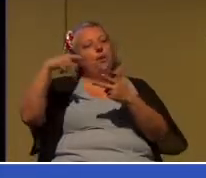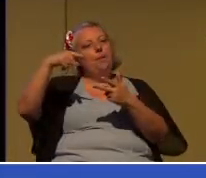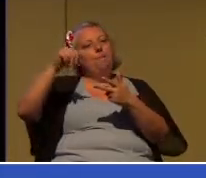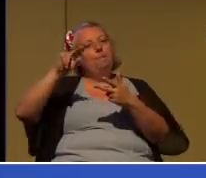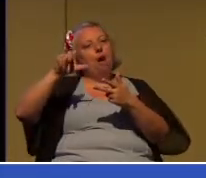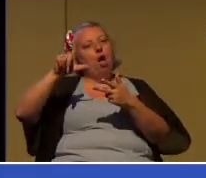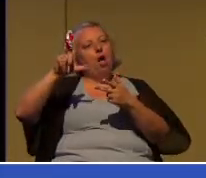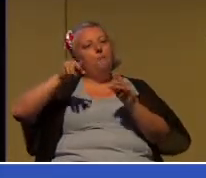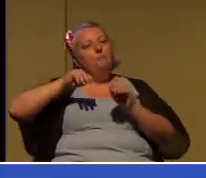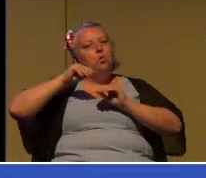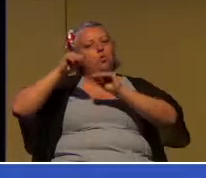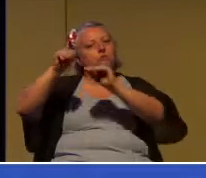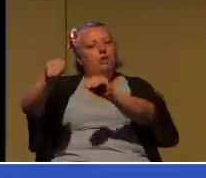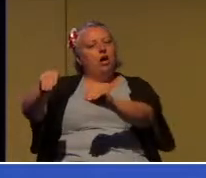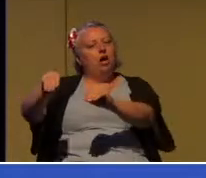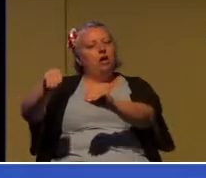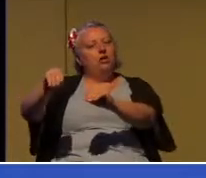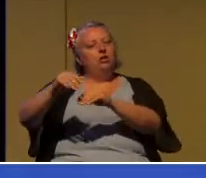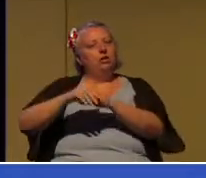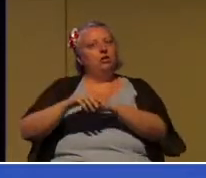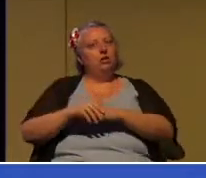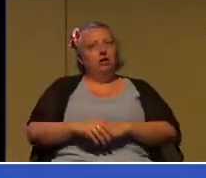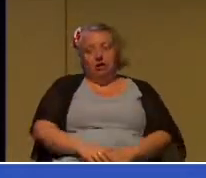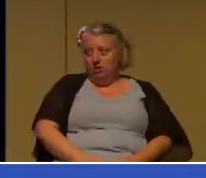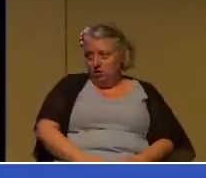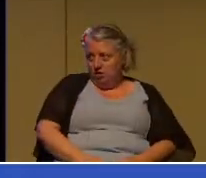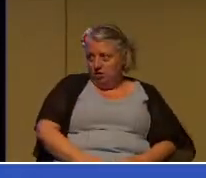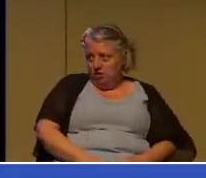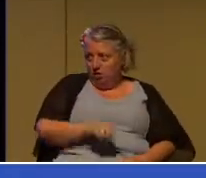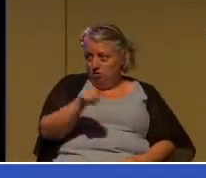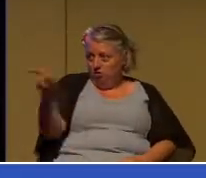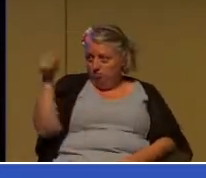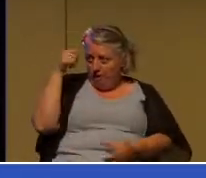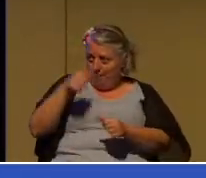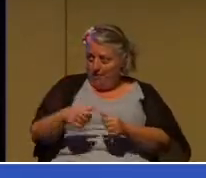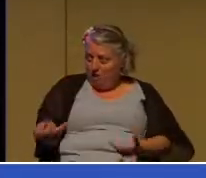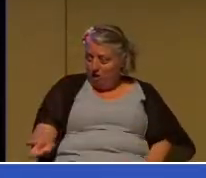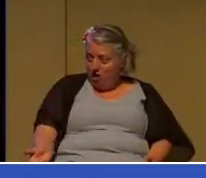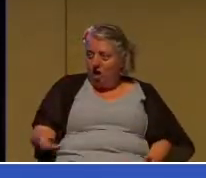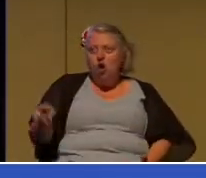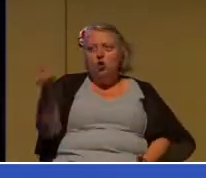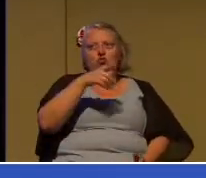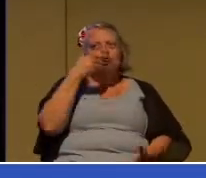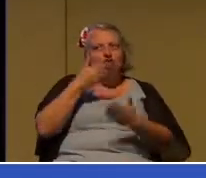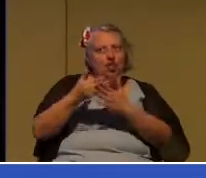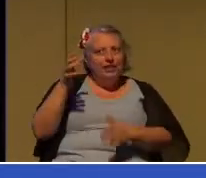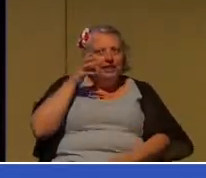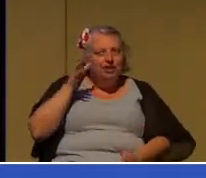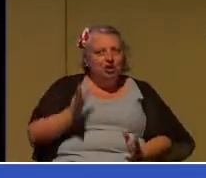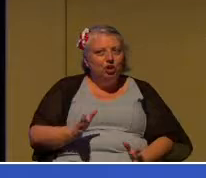remember that? Of course you all remember that, because you're good listeners and you have good memories.